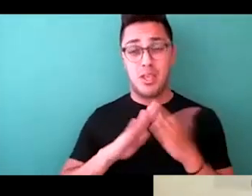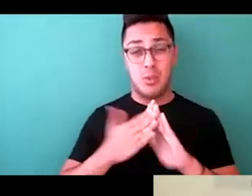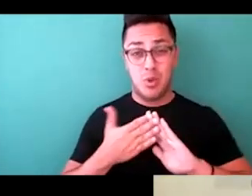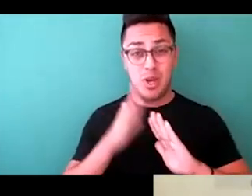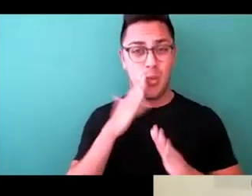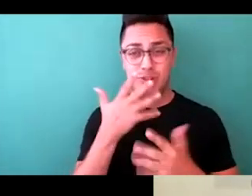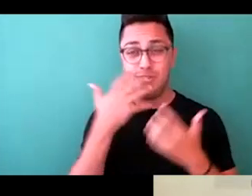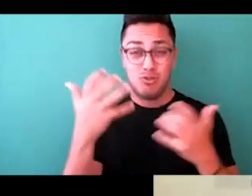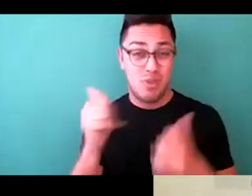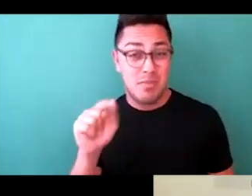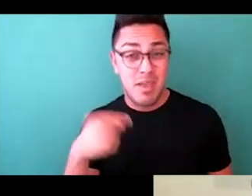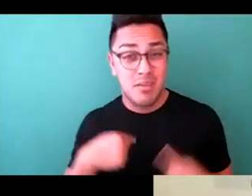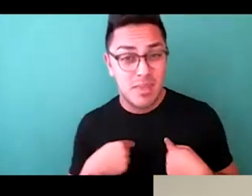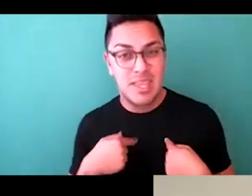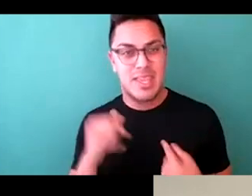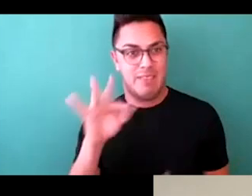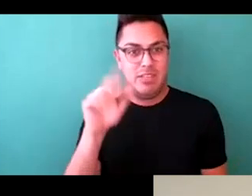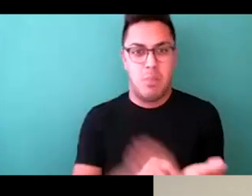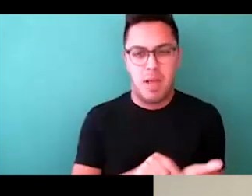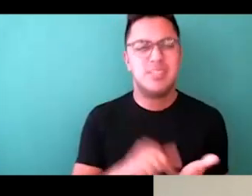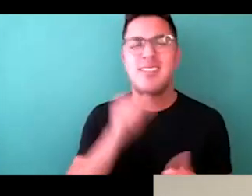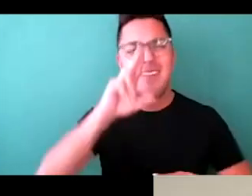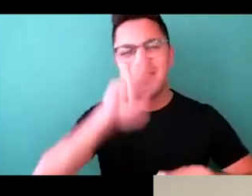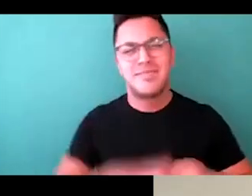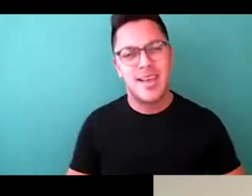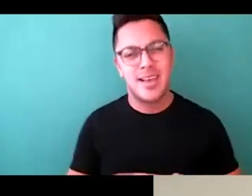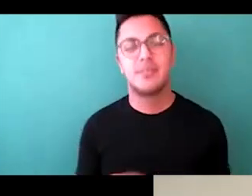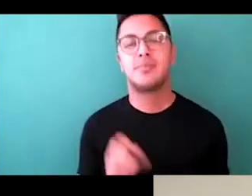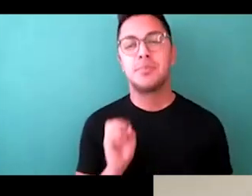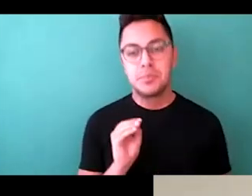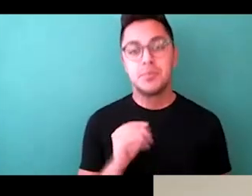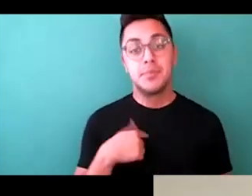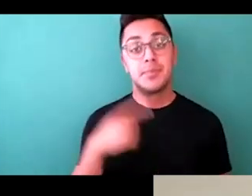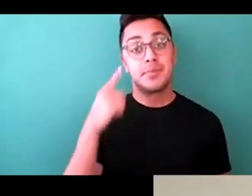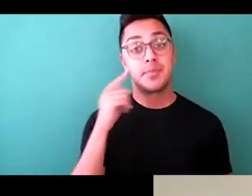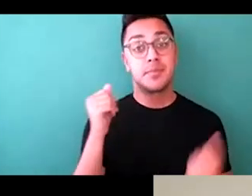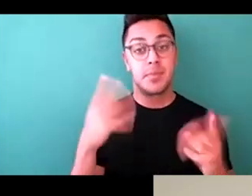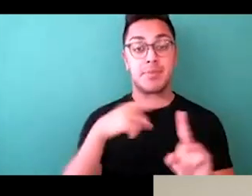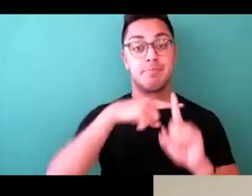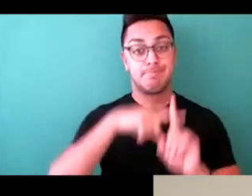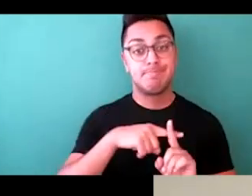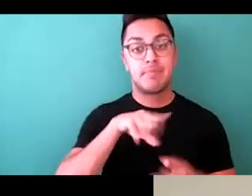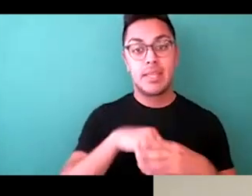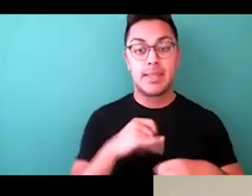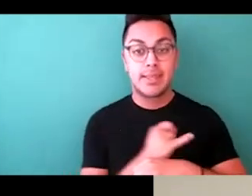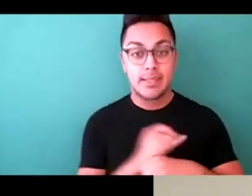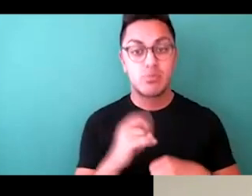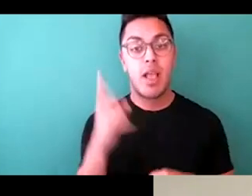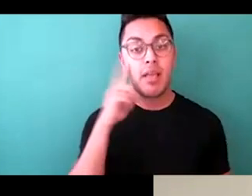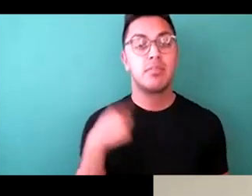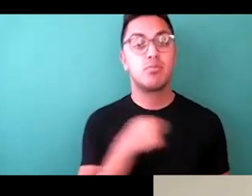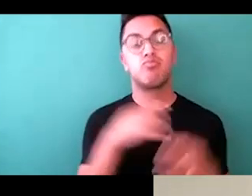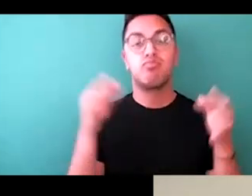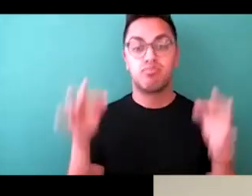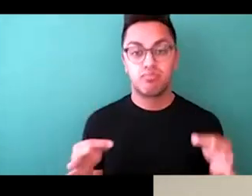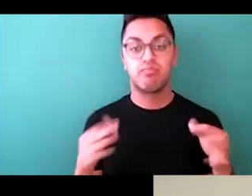this because it's just not fun. So I think there are many good things in the industry. You know, I think that we're, we're definitely making